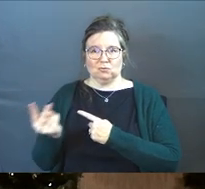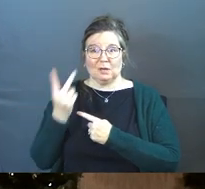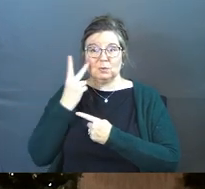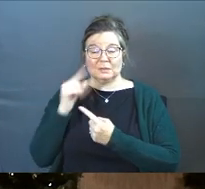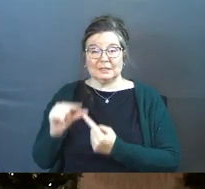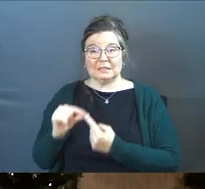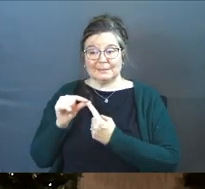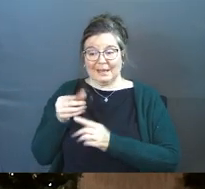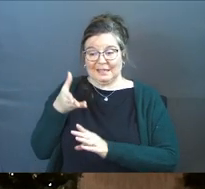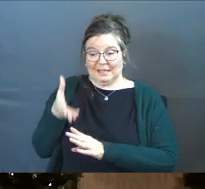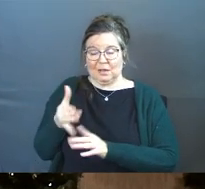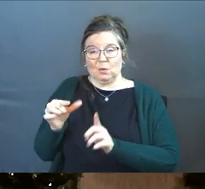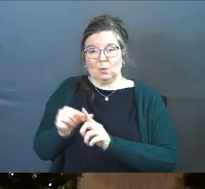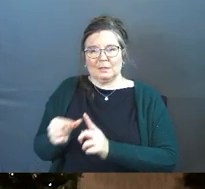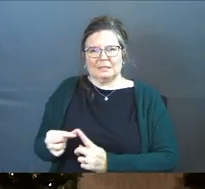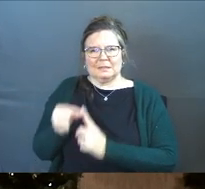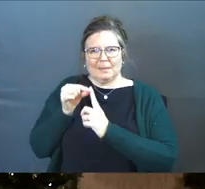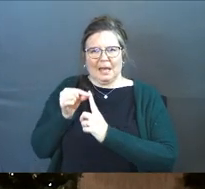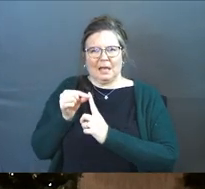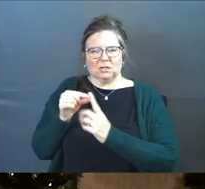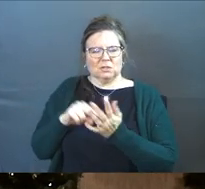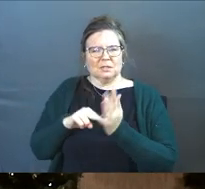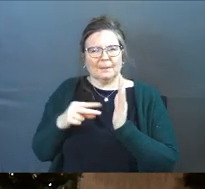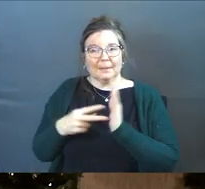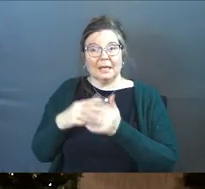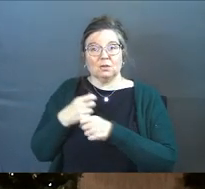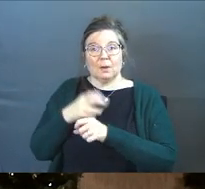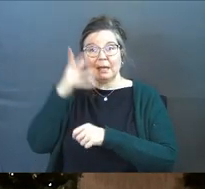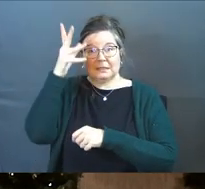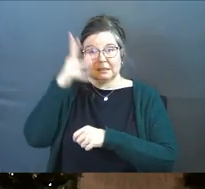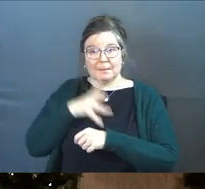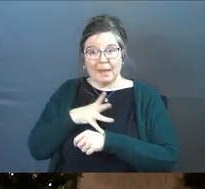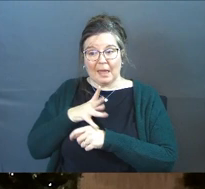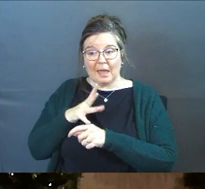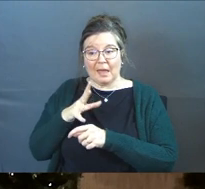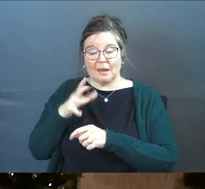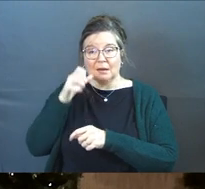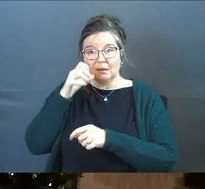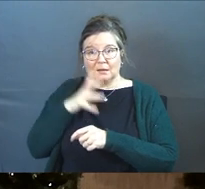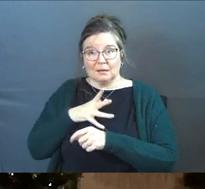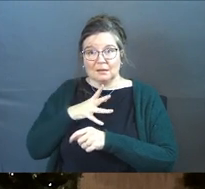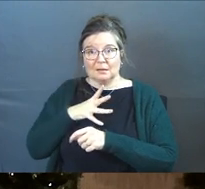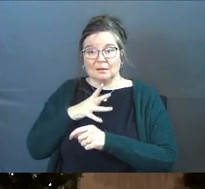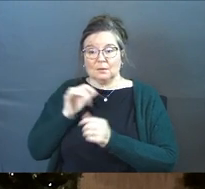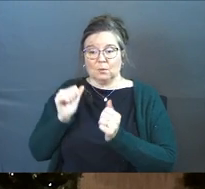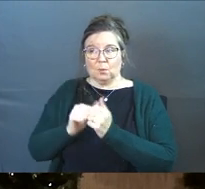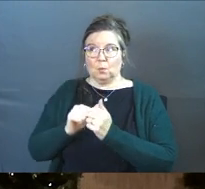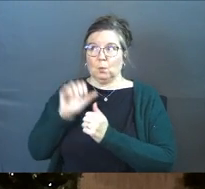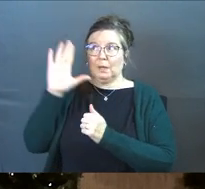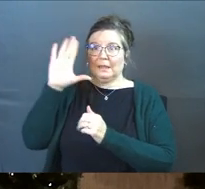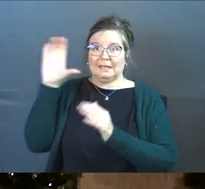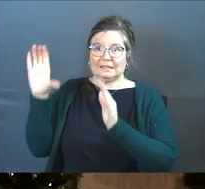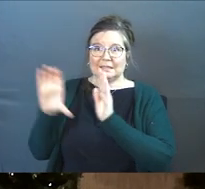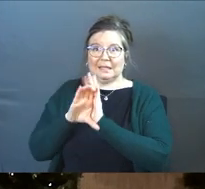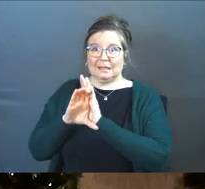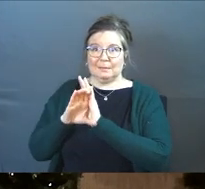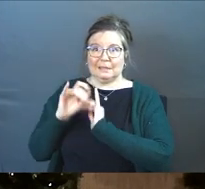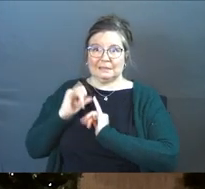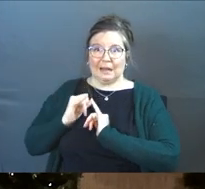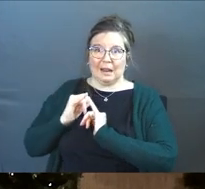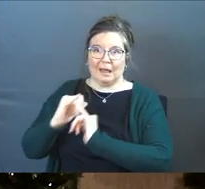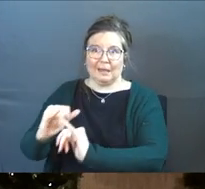special right here. What does special mean? He creates mankind in his image and in his